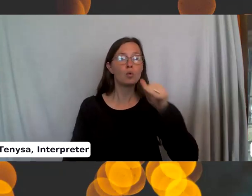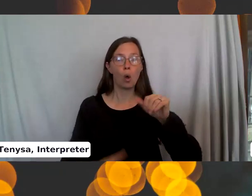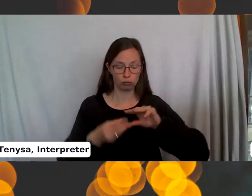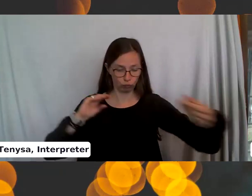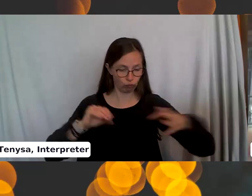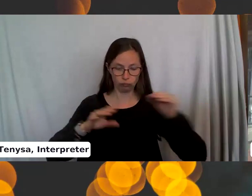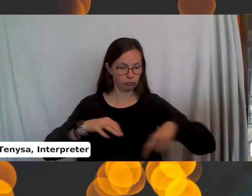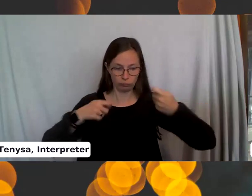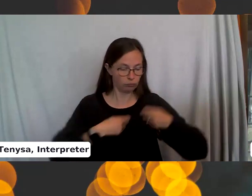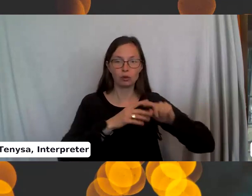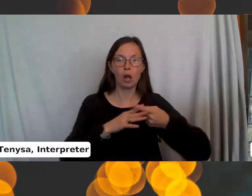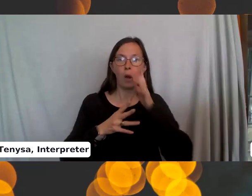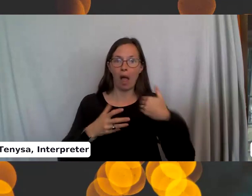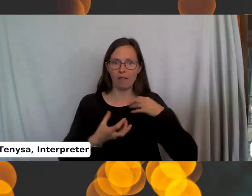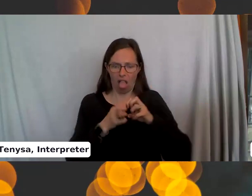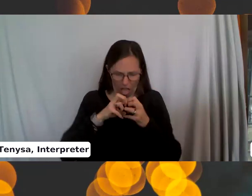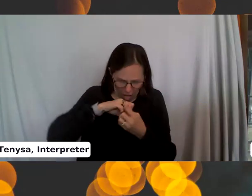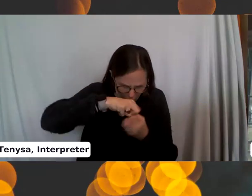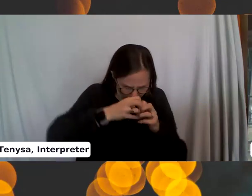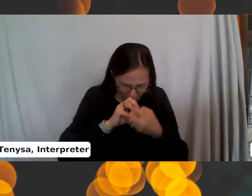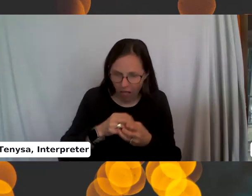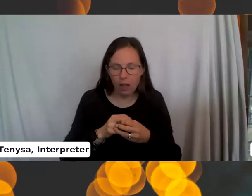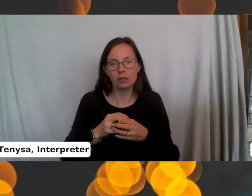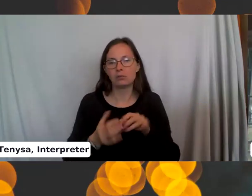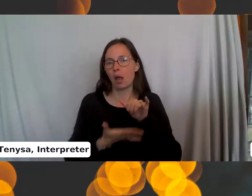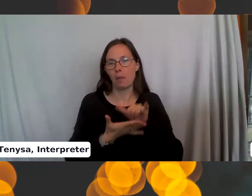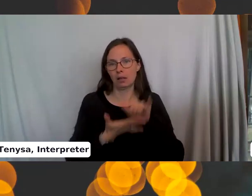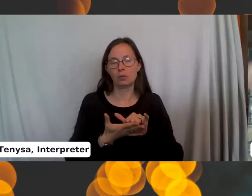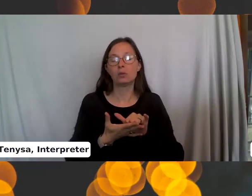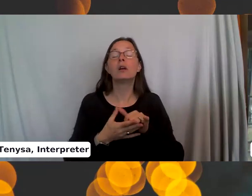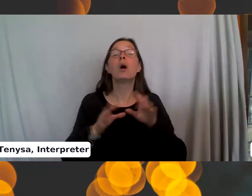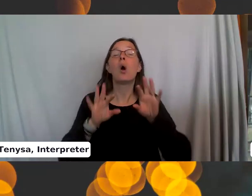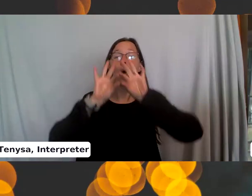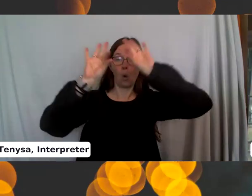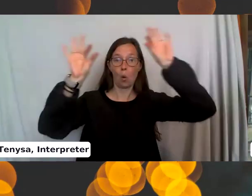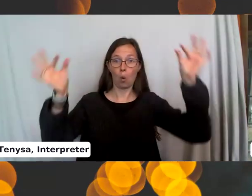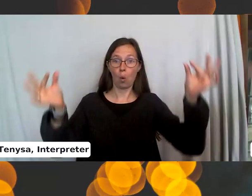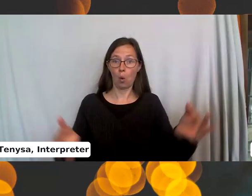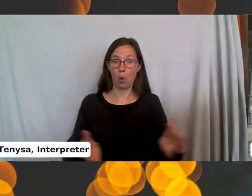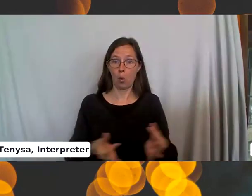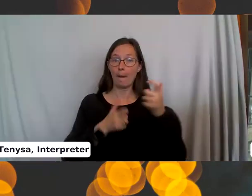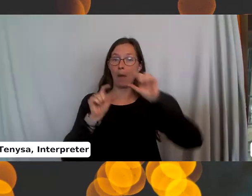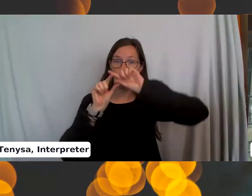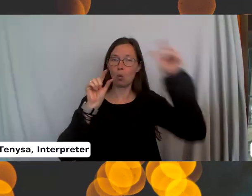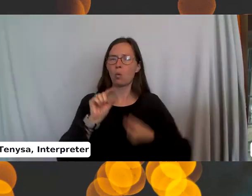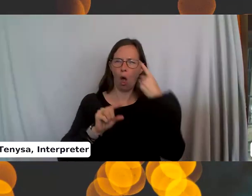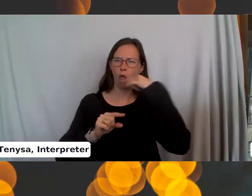You will end up with a spider web that you will never be able to untangle. You need to open it up into a big loop, like a tire